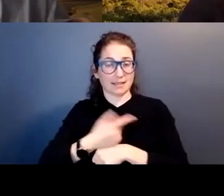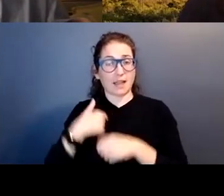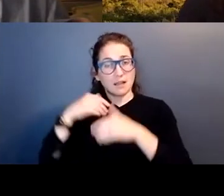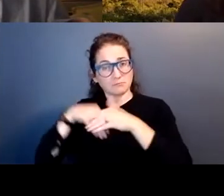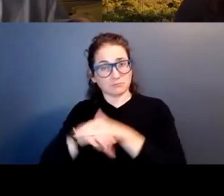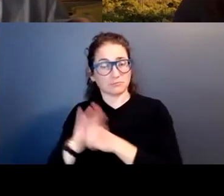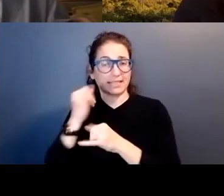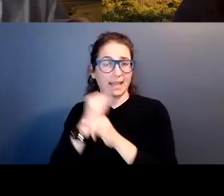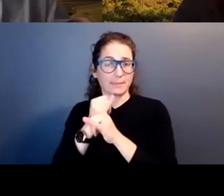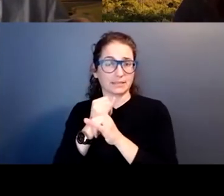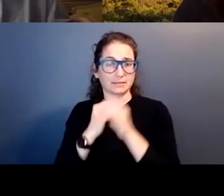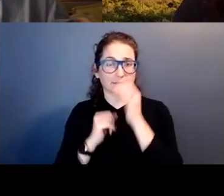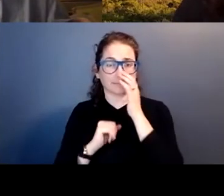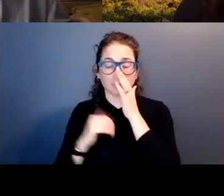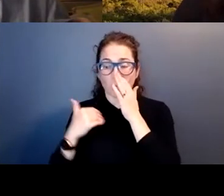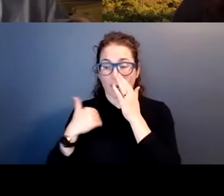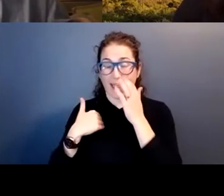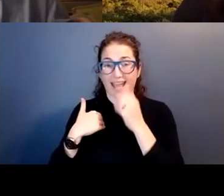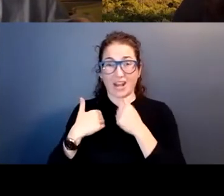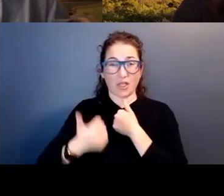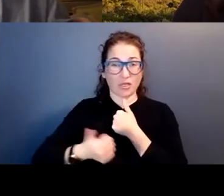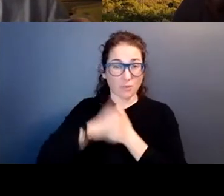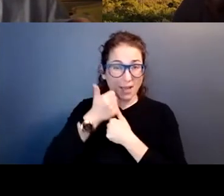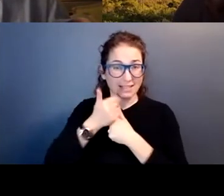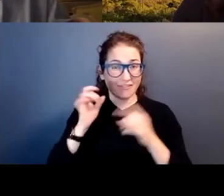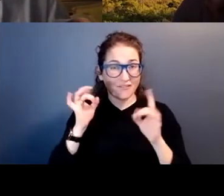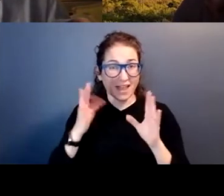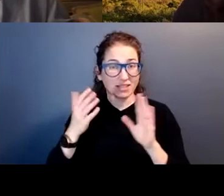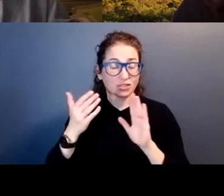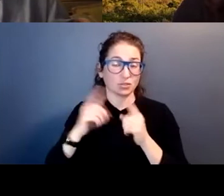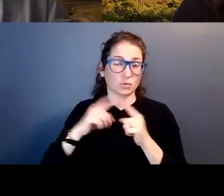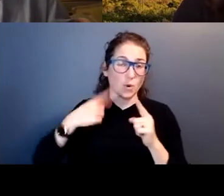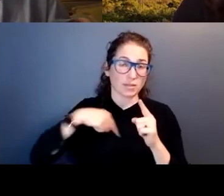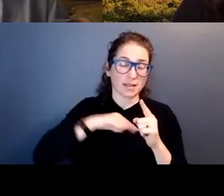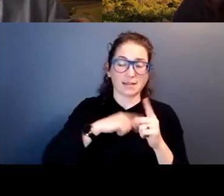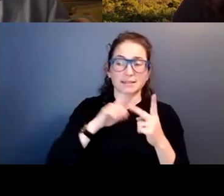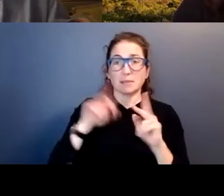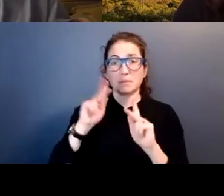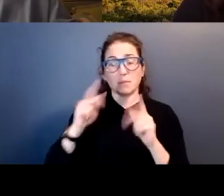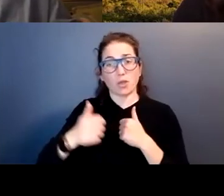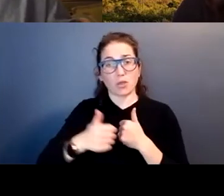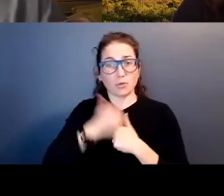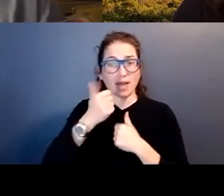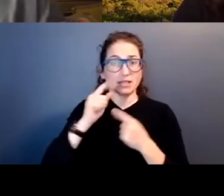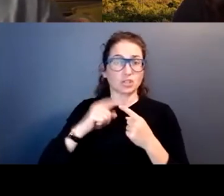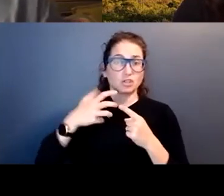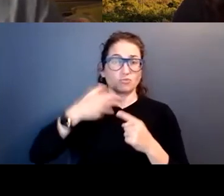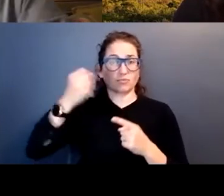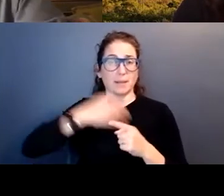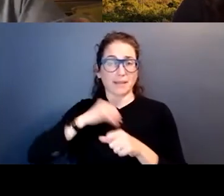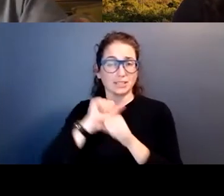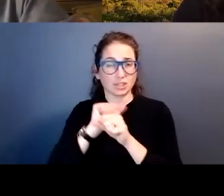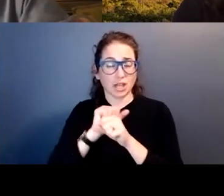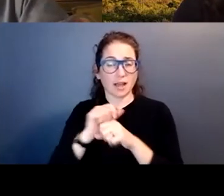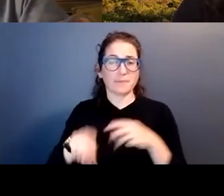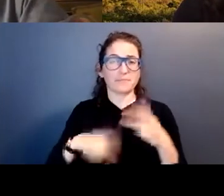campus, we had threats of violence towards us, uh, people threatening to take my job. The